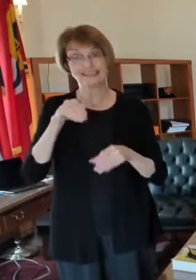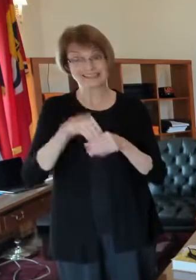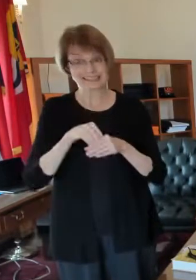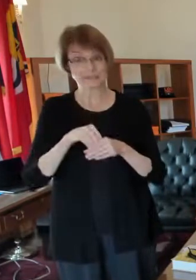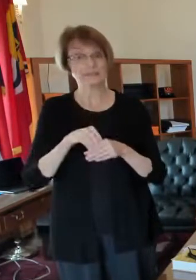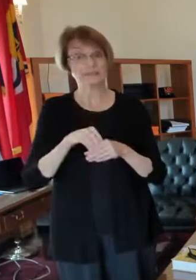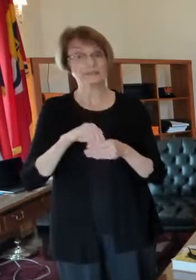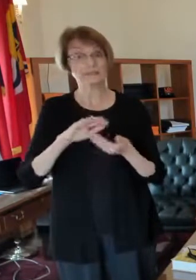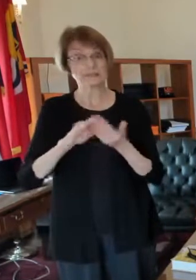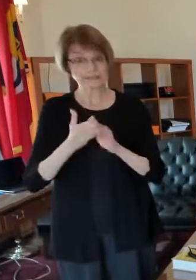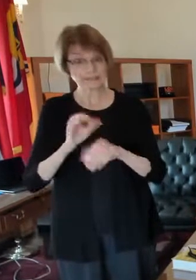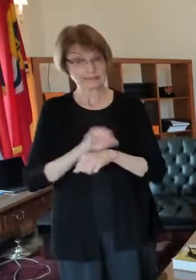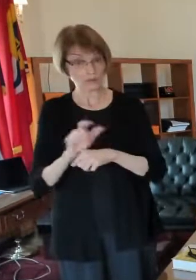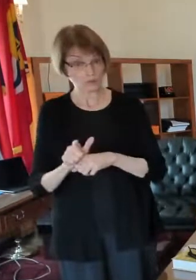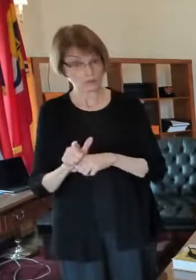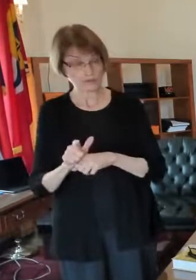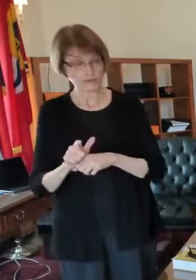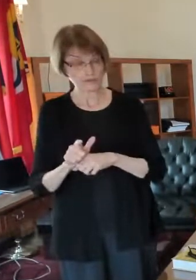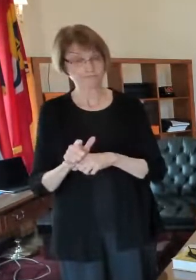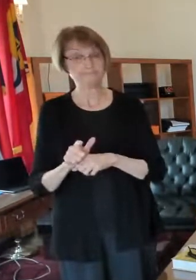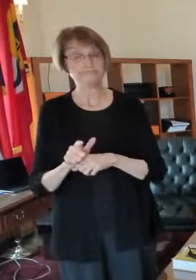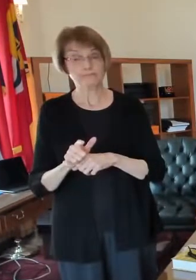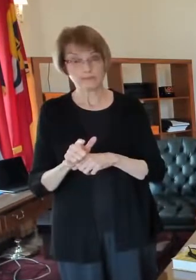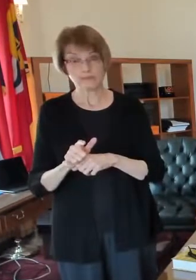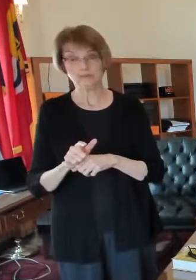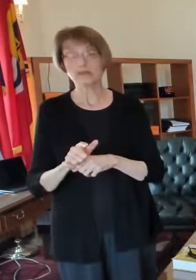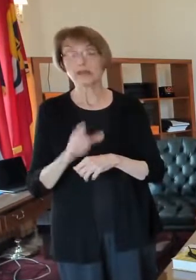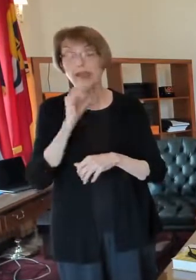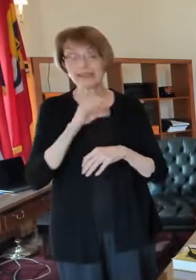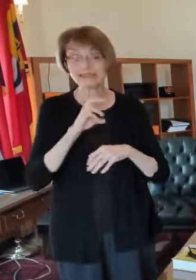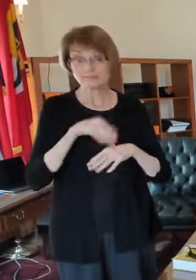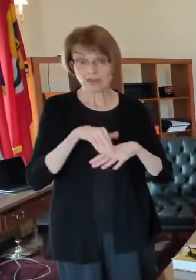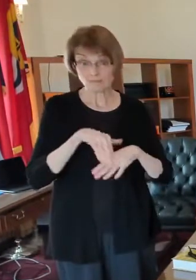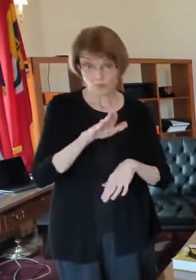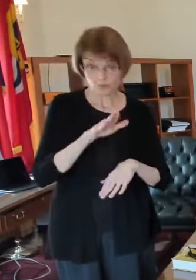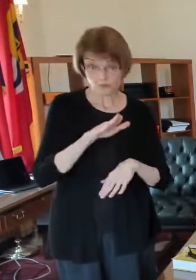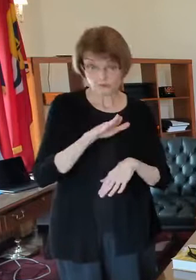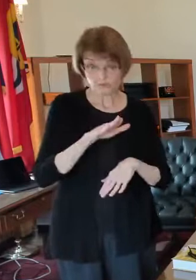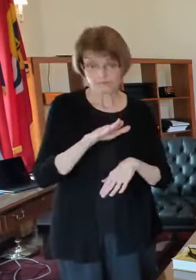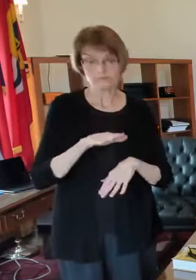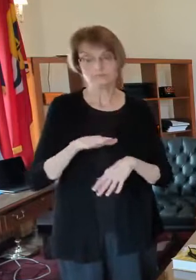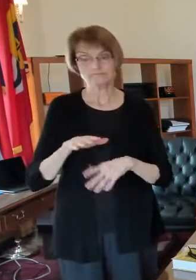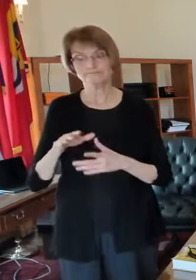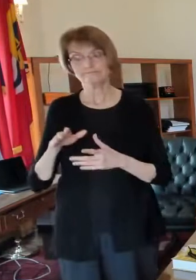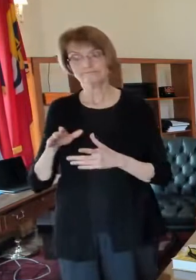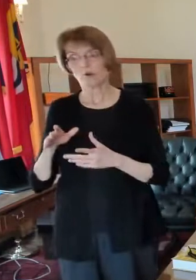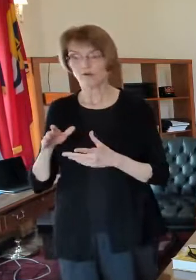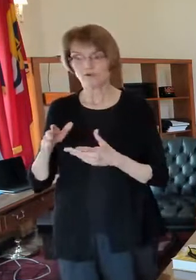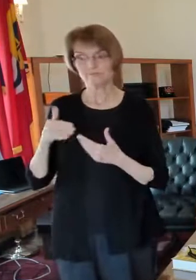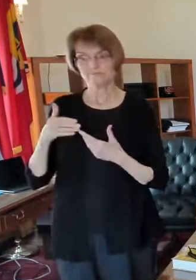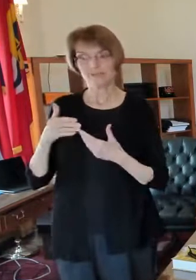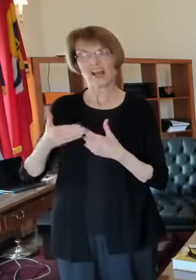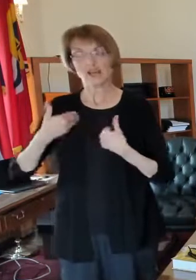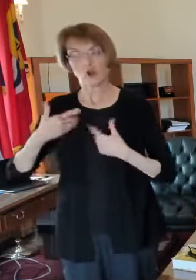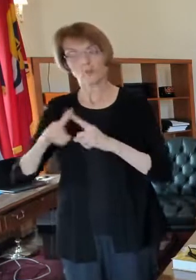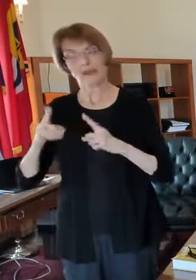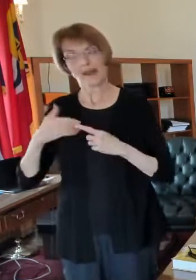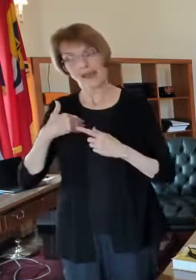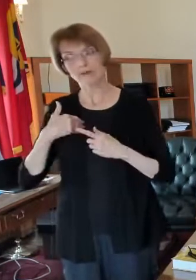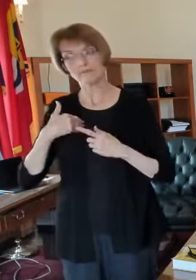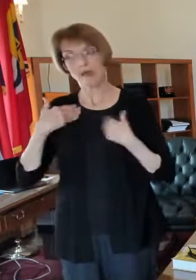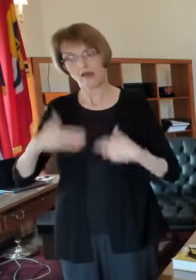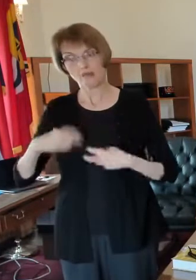city of st louis who are either 65 or older or who have underlying health conditions and that's the 115